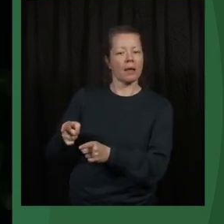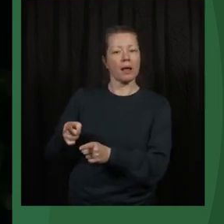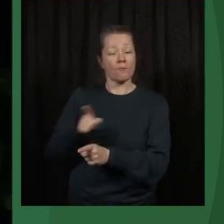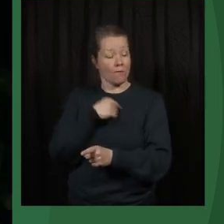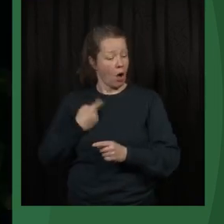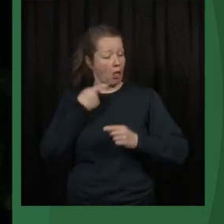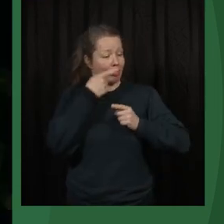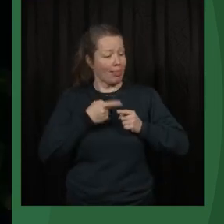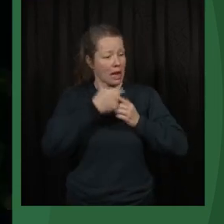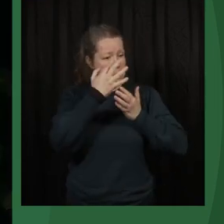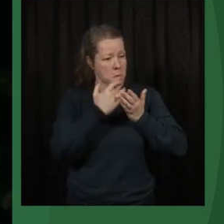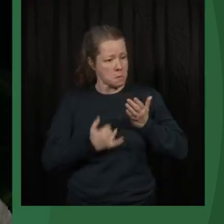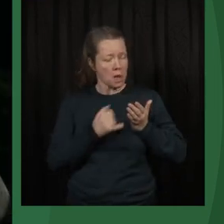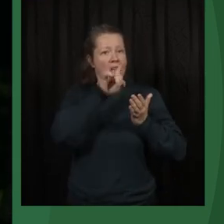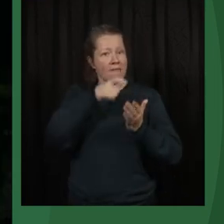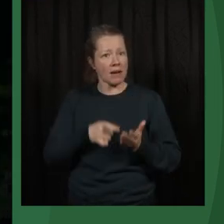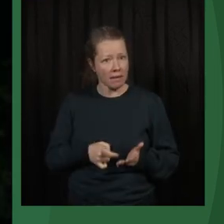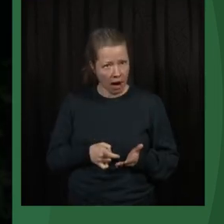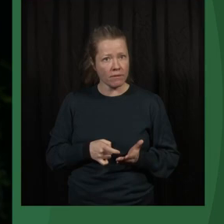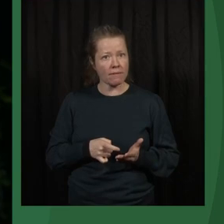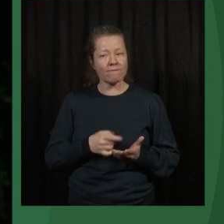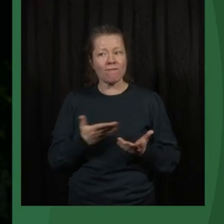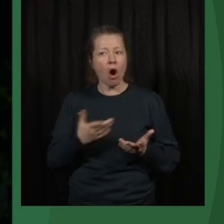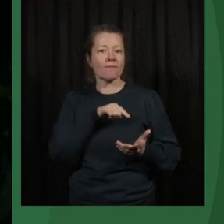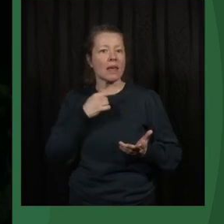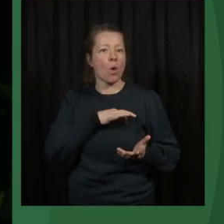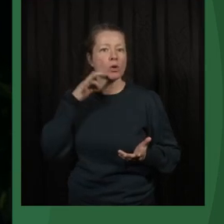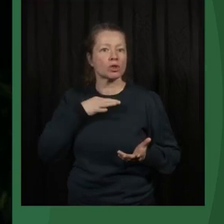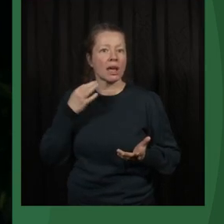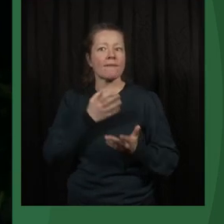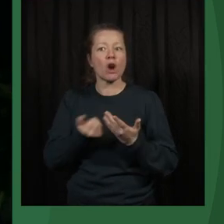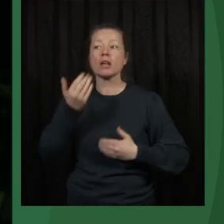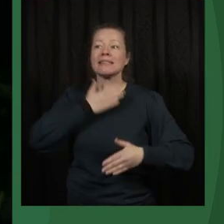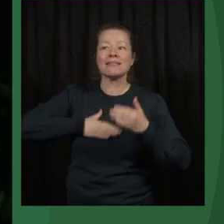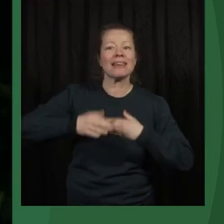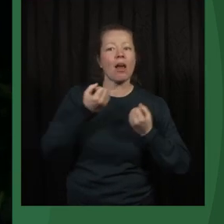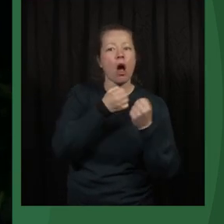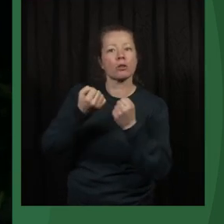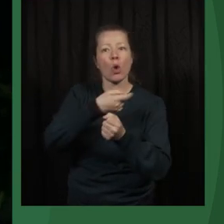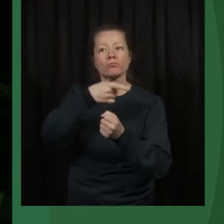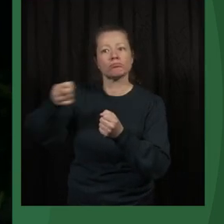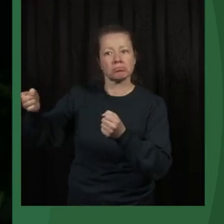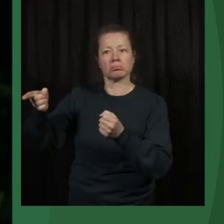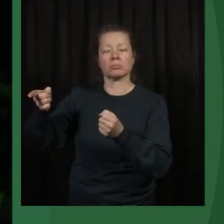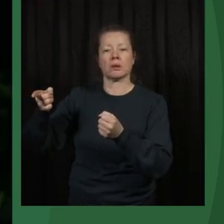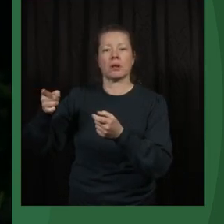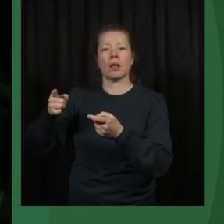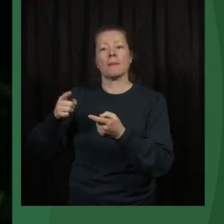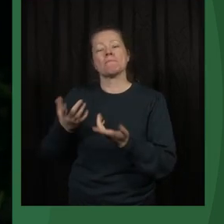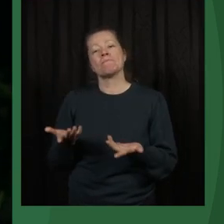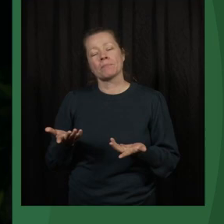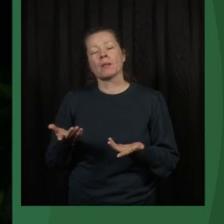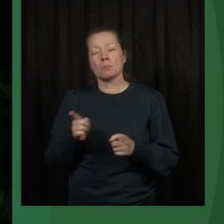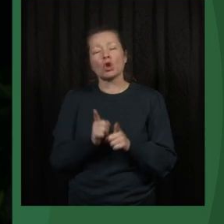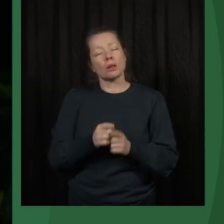requirements for what we want from the civil actors. And then it's easy